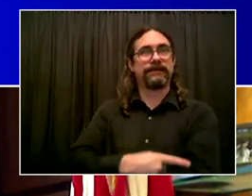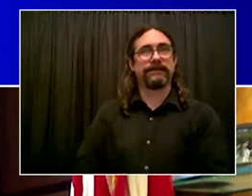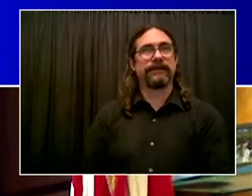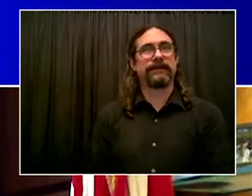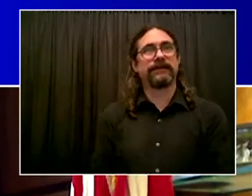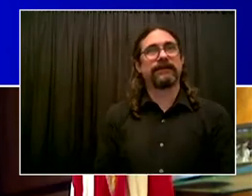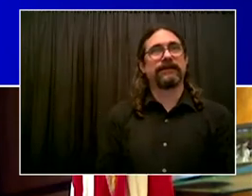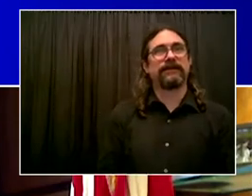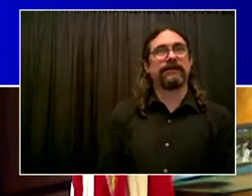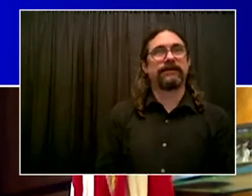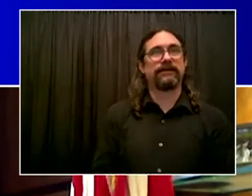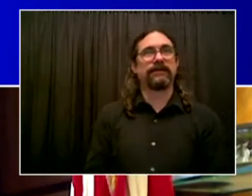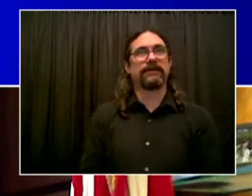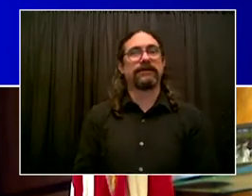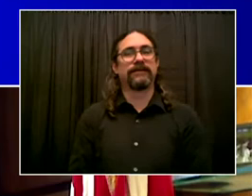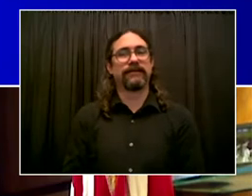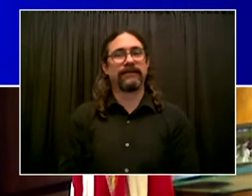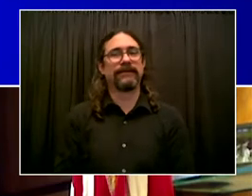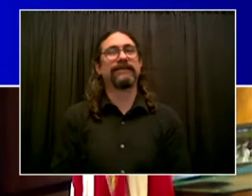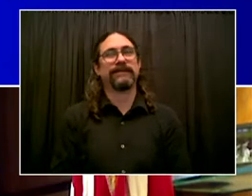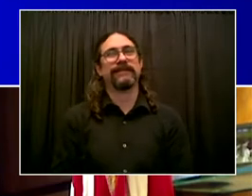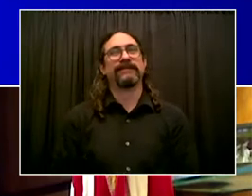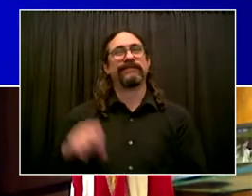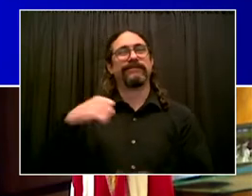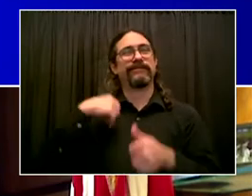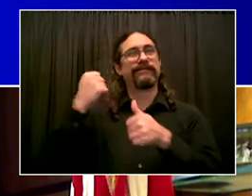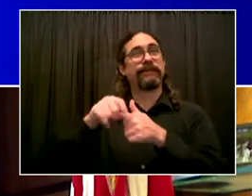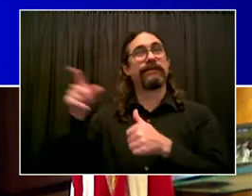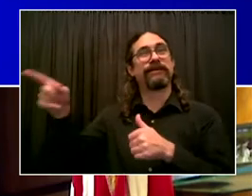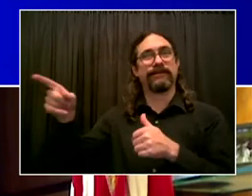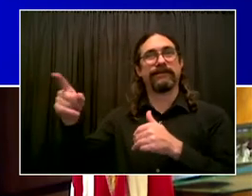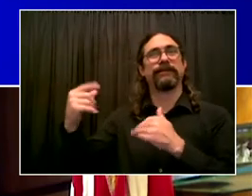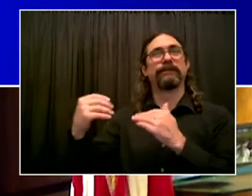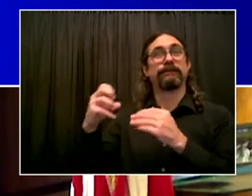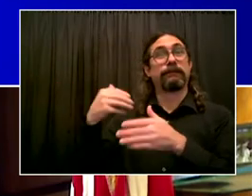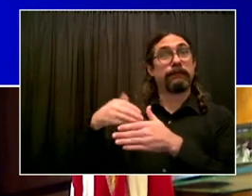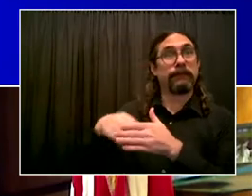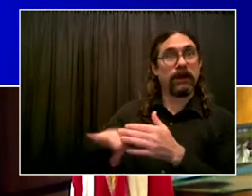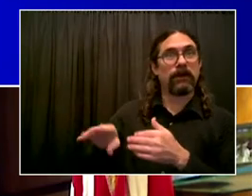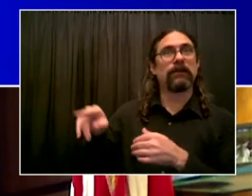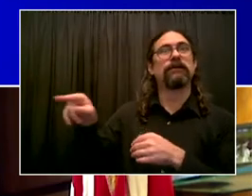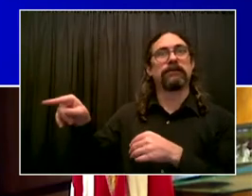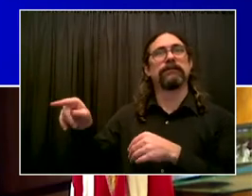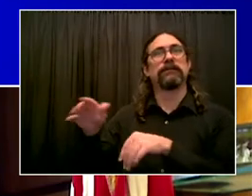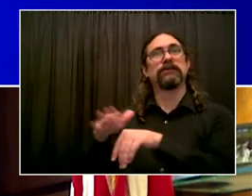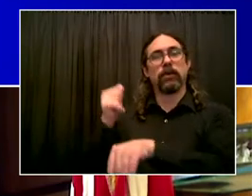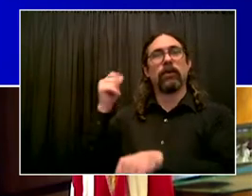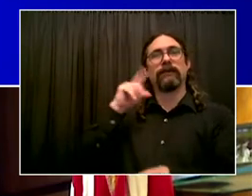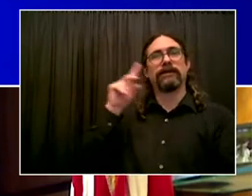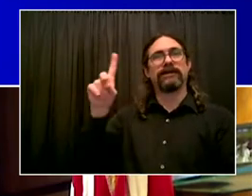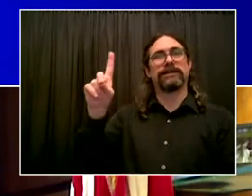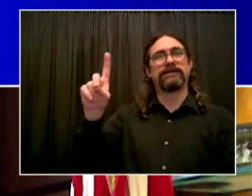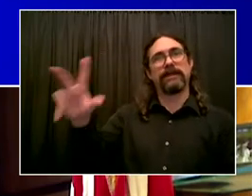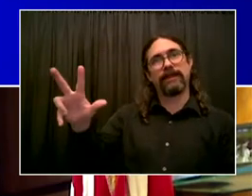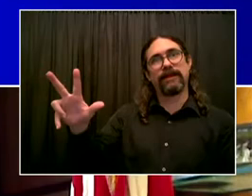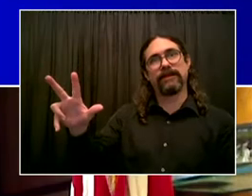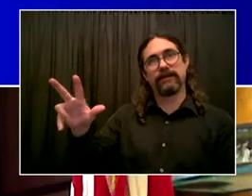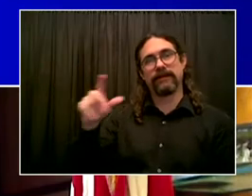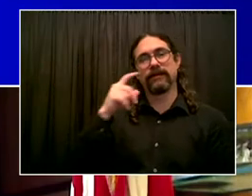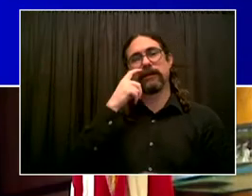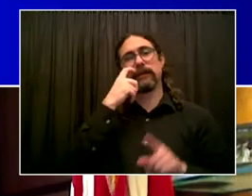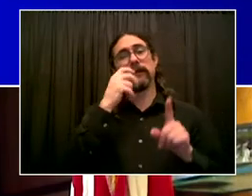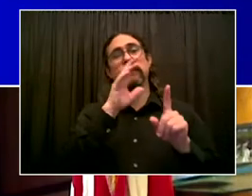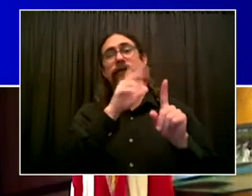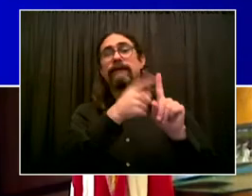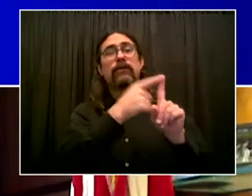His first call for D3 was from the mayor of the city of New York. I don't know if you remember. I remember it vividly, and great things are ahead for D3.